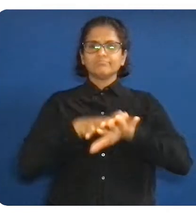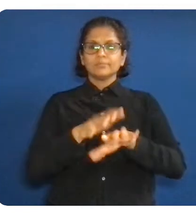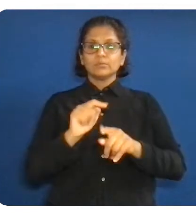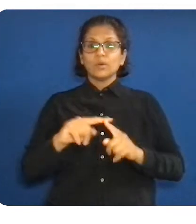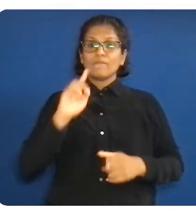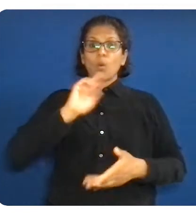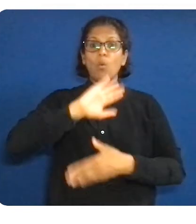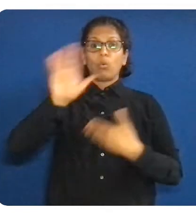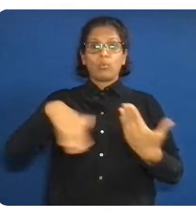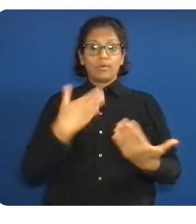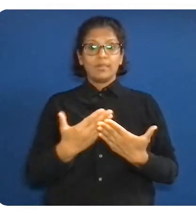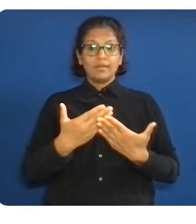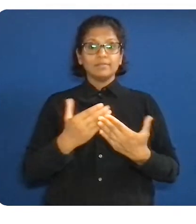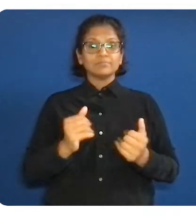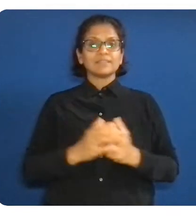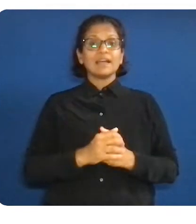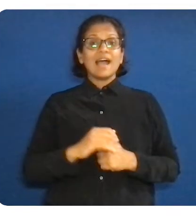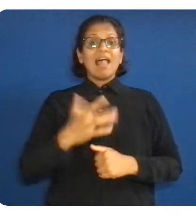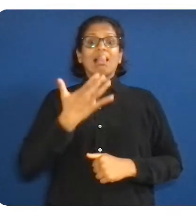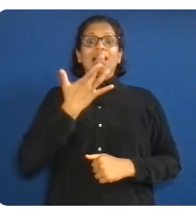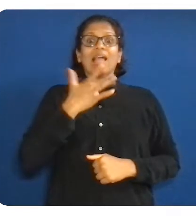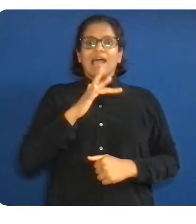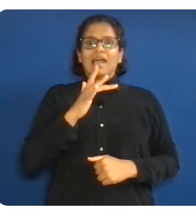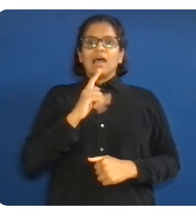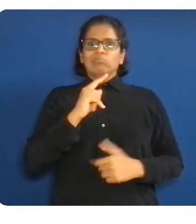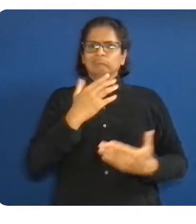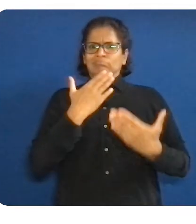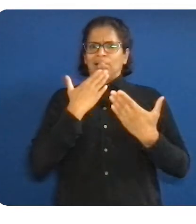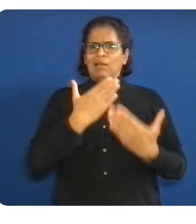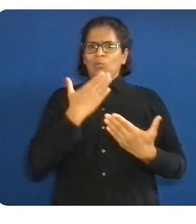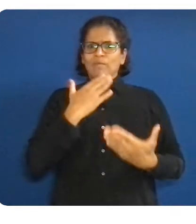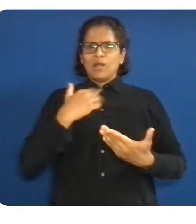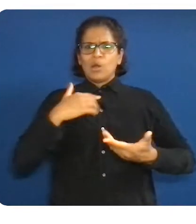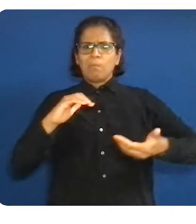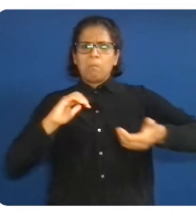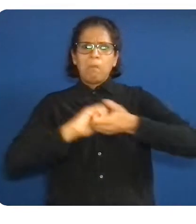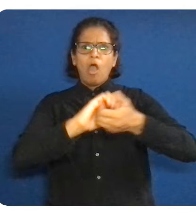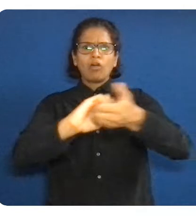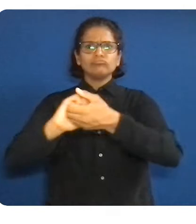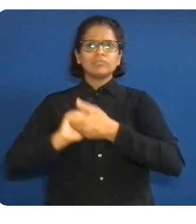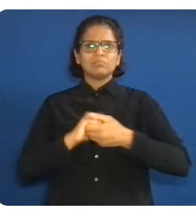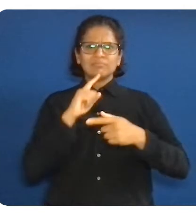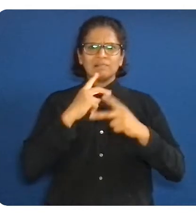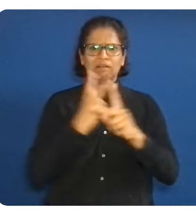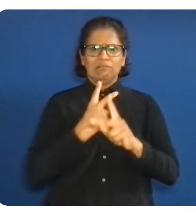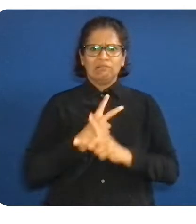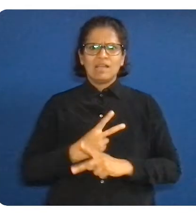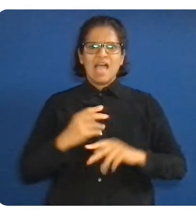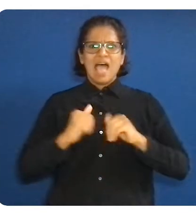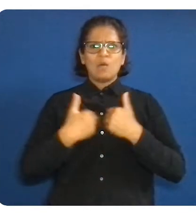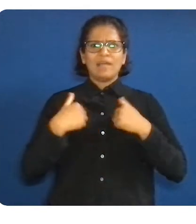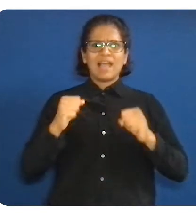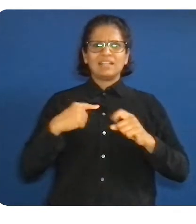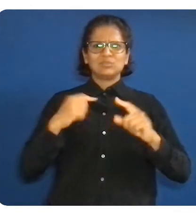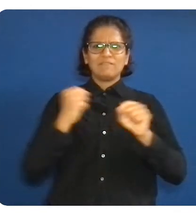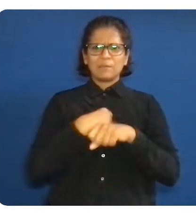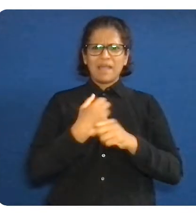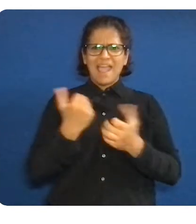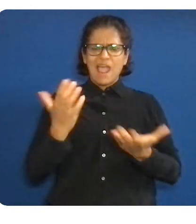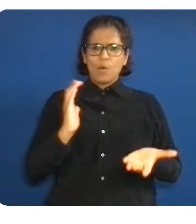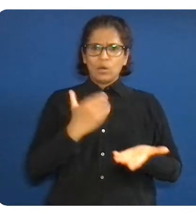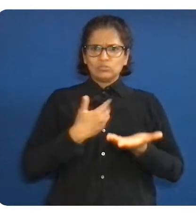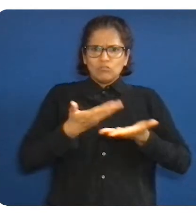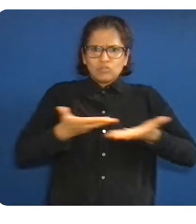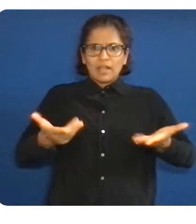Google has internal teams to foster equity through technology, empowering our Black Plus community to innovate in the